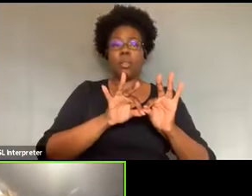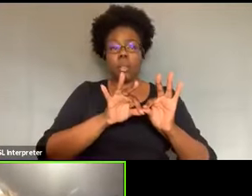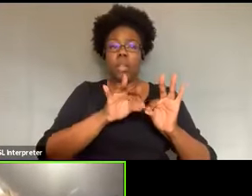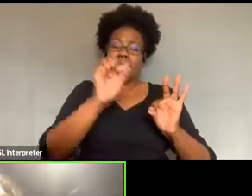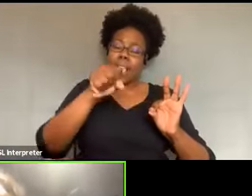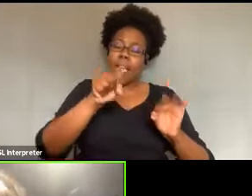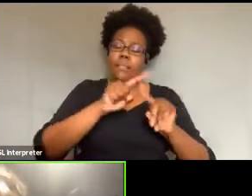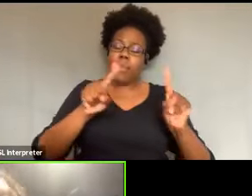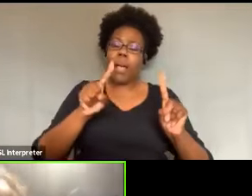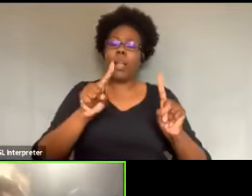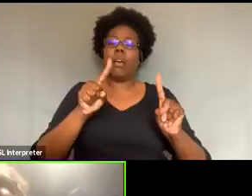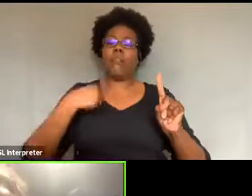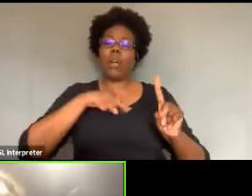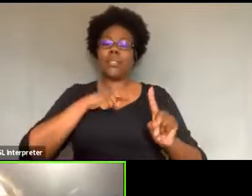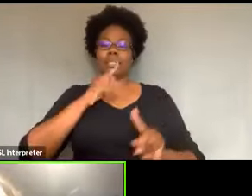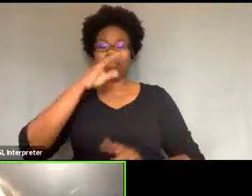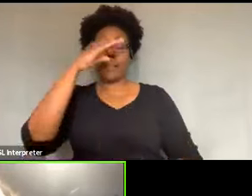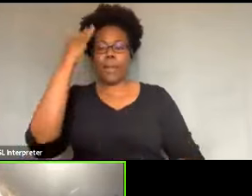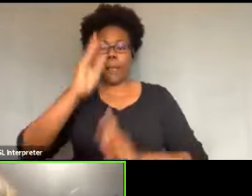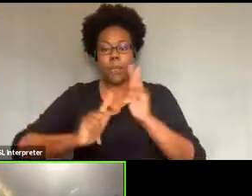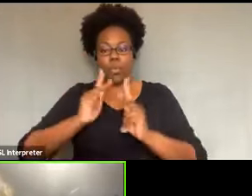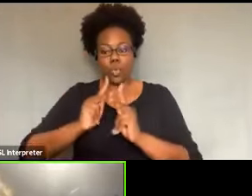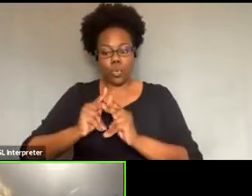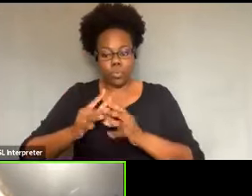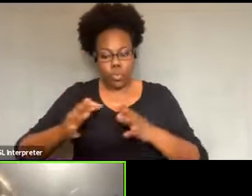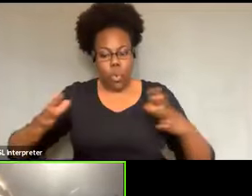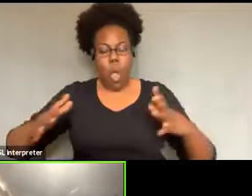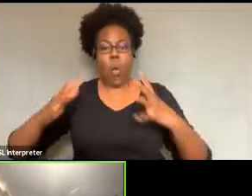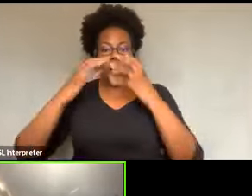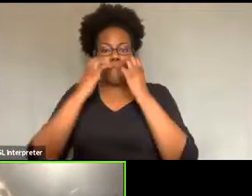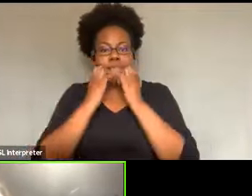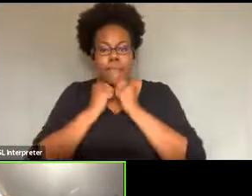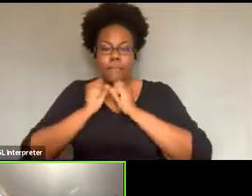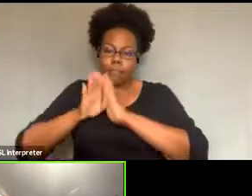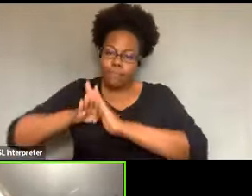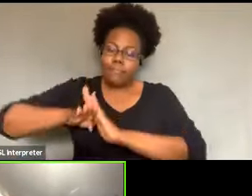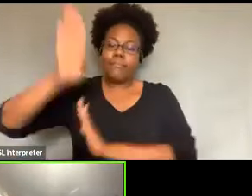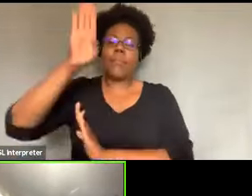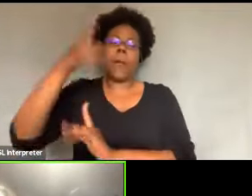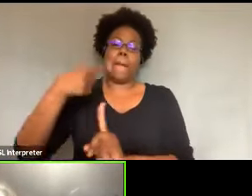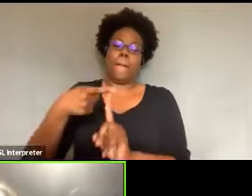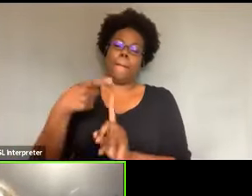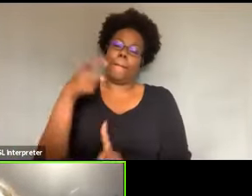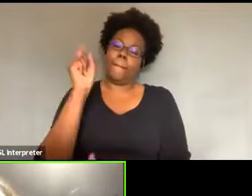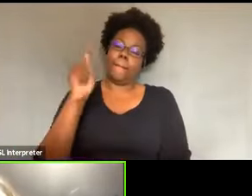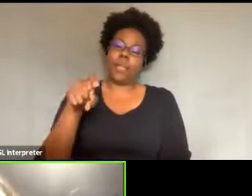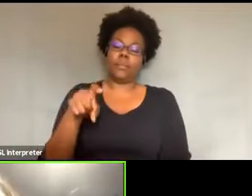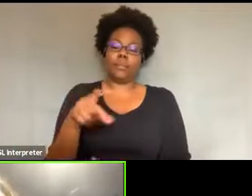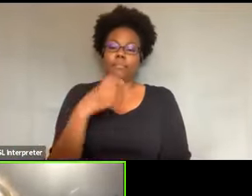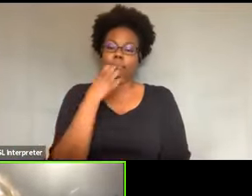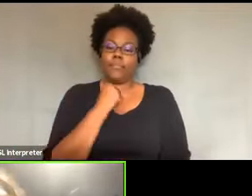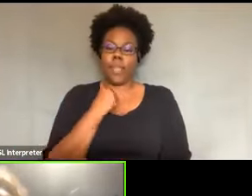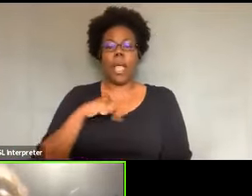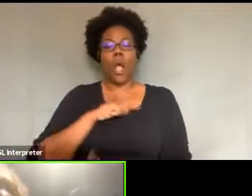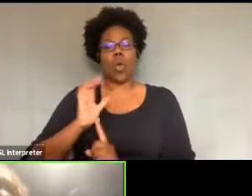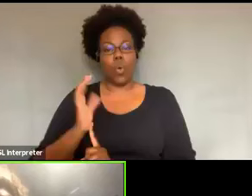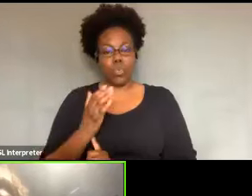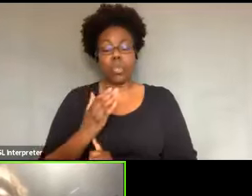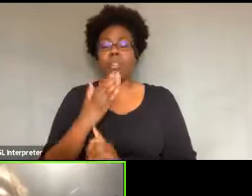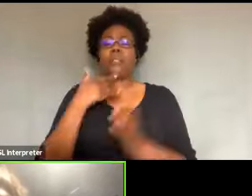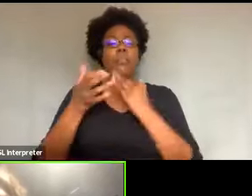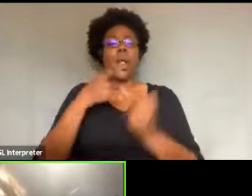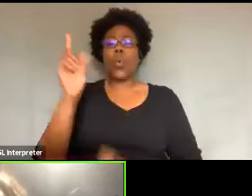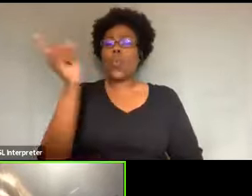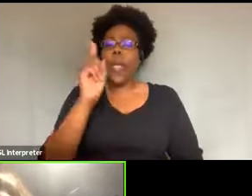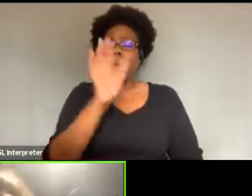embrace our culture as African people born here, wherever you are in the islands and Barbados, like